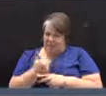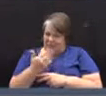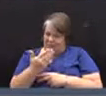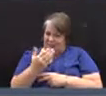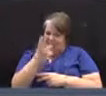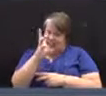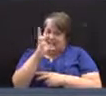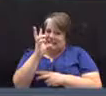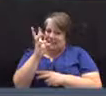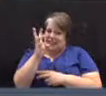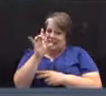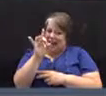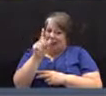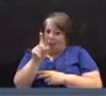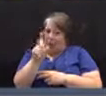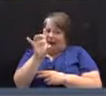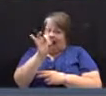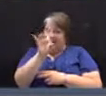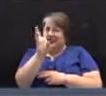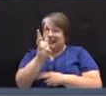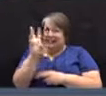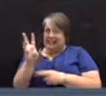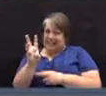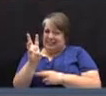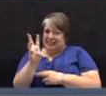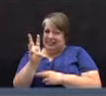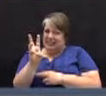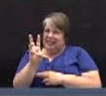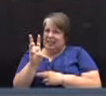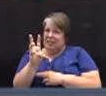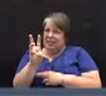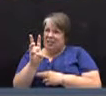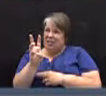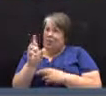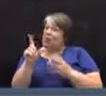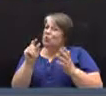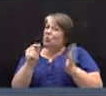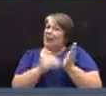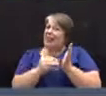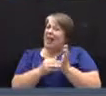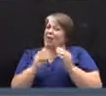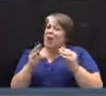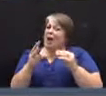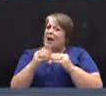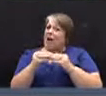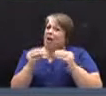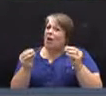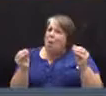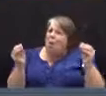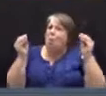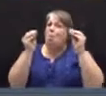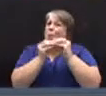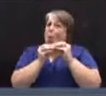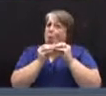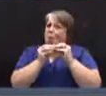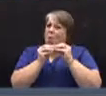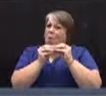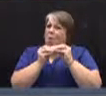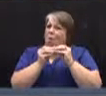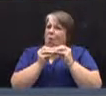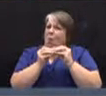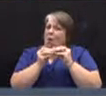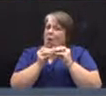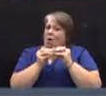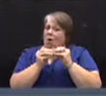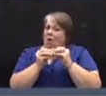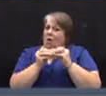$15,681,866, which is $20,000 more than is